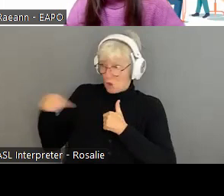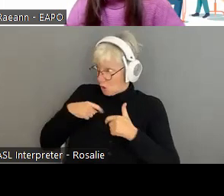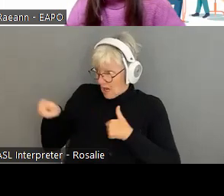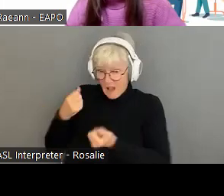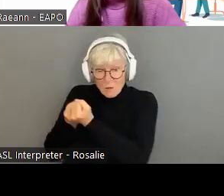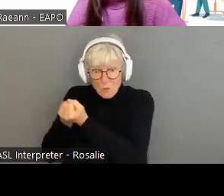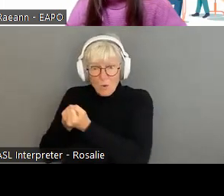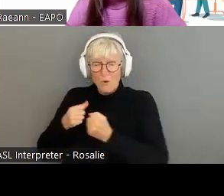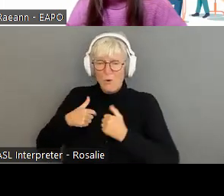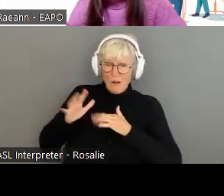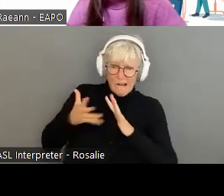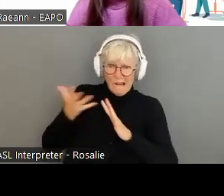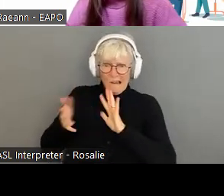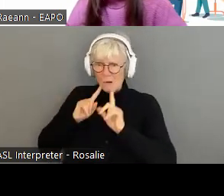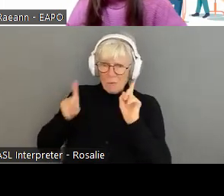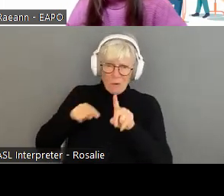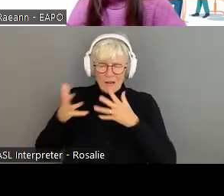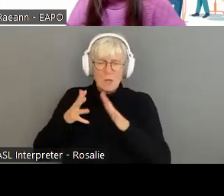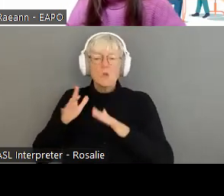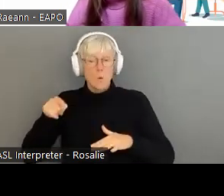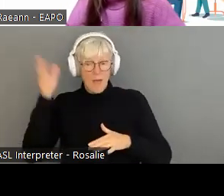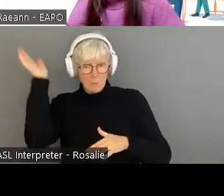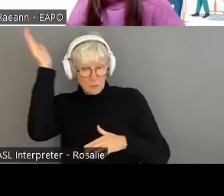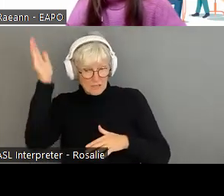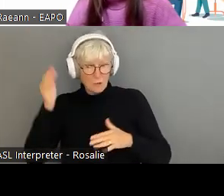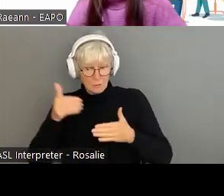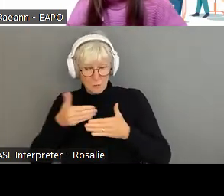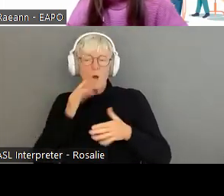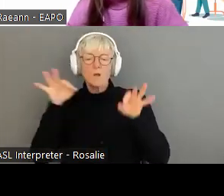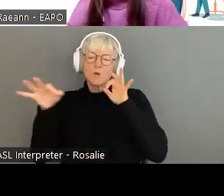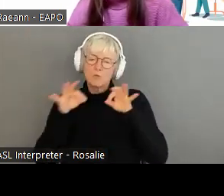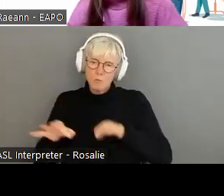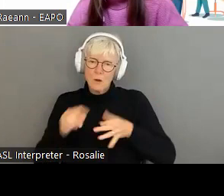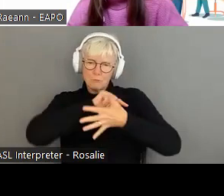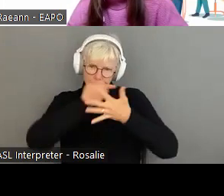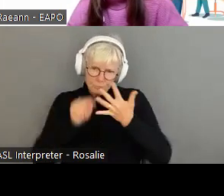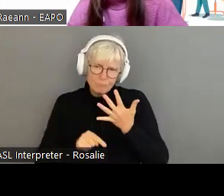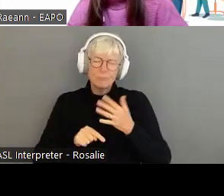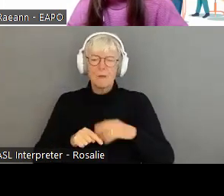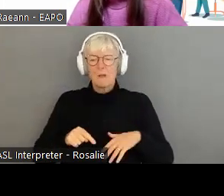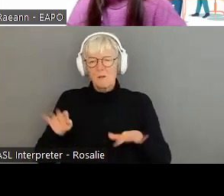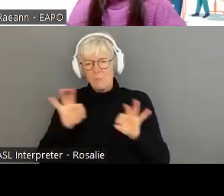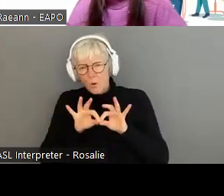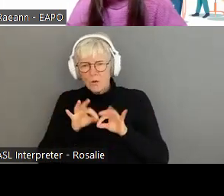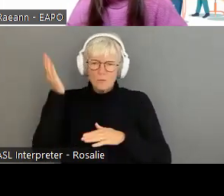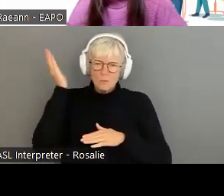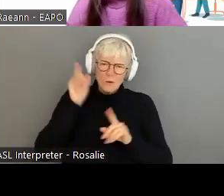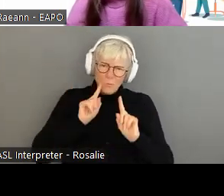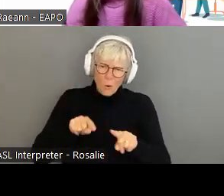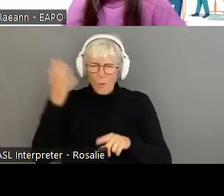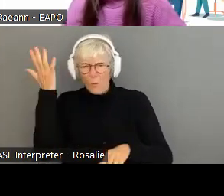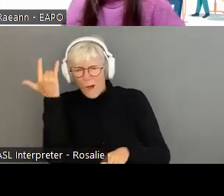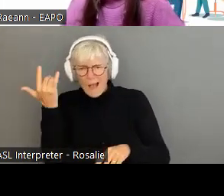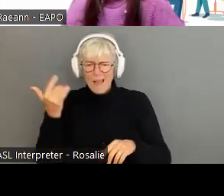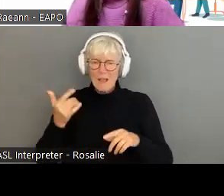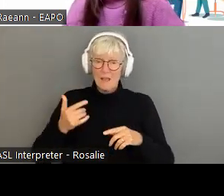So we'll have some further clarification on the principles, I think principles and frameworks of reporting because people down still have the right